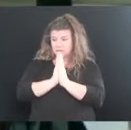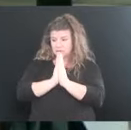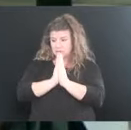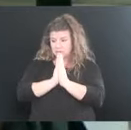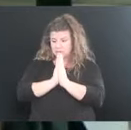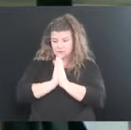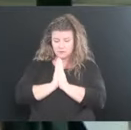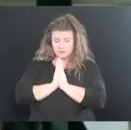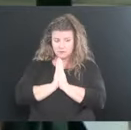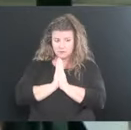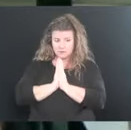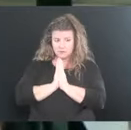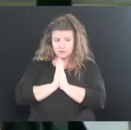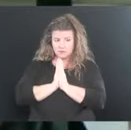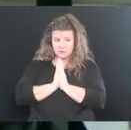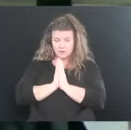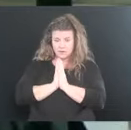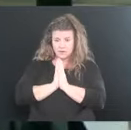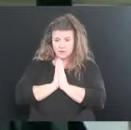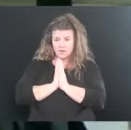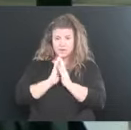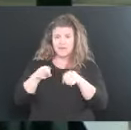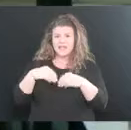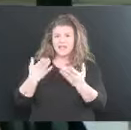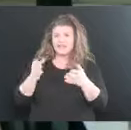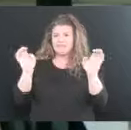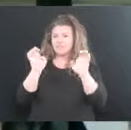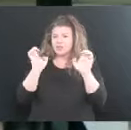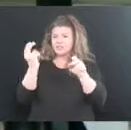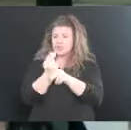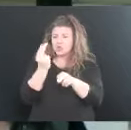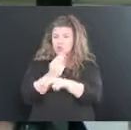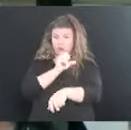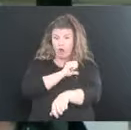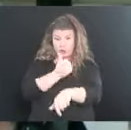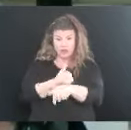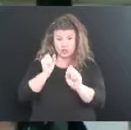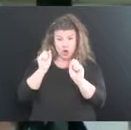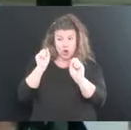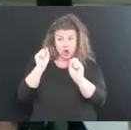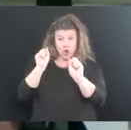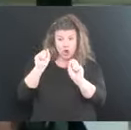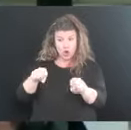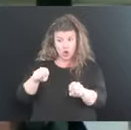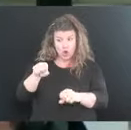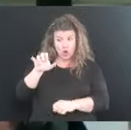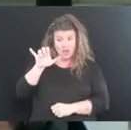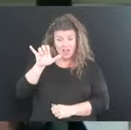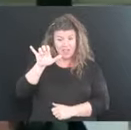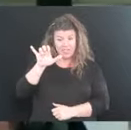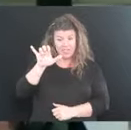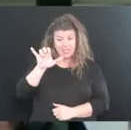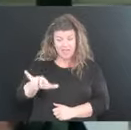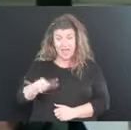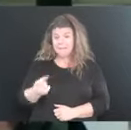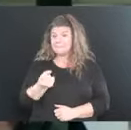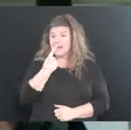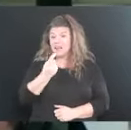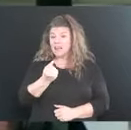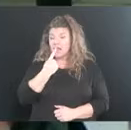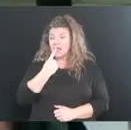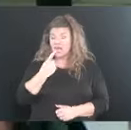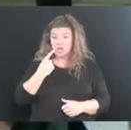emergency CUSE authorization. And my question is, could that pill possibly be used as